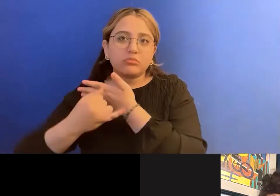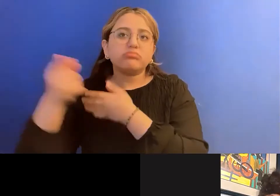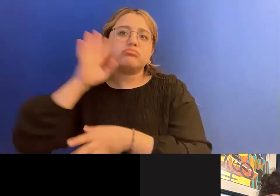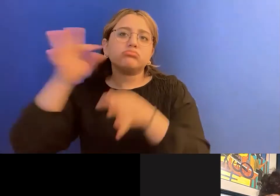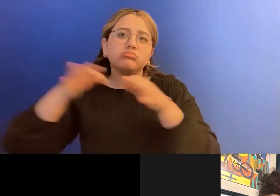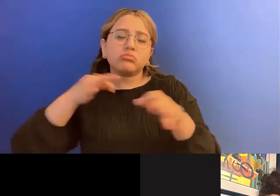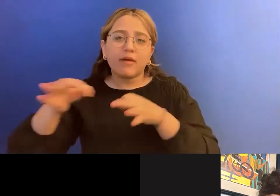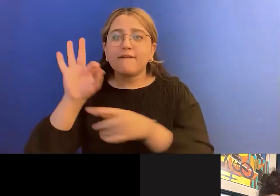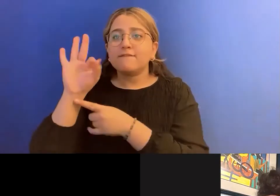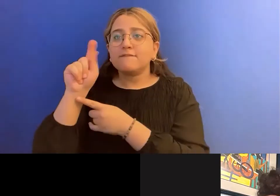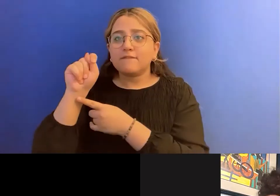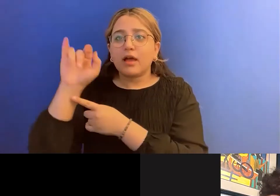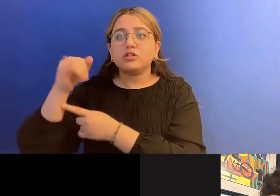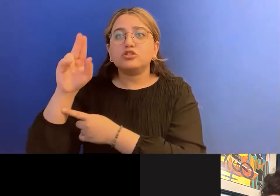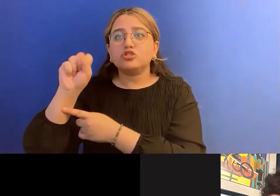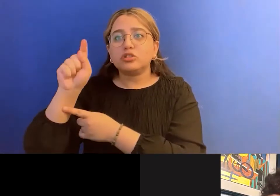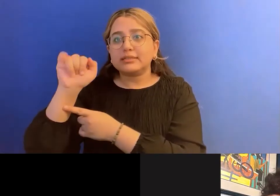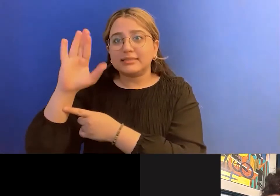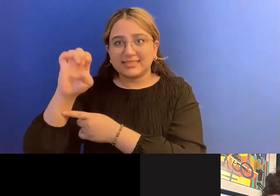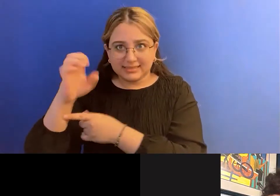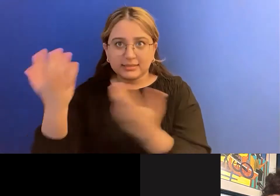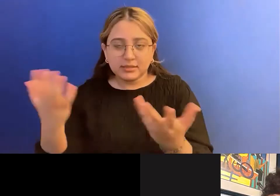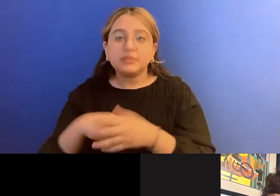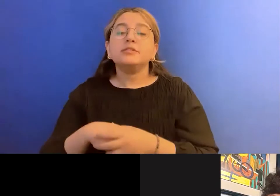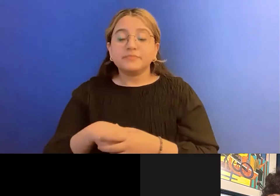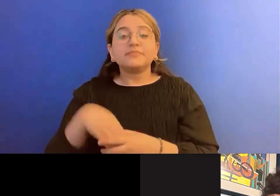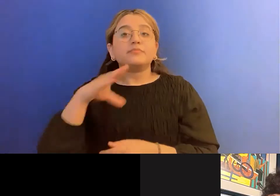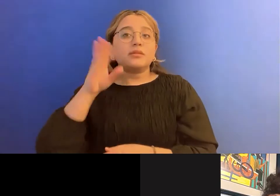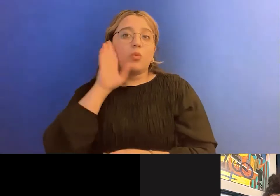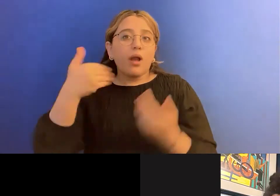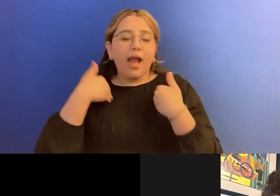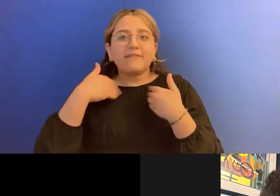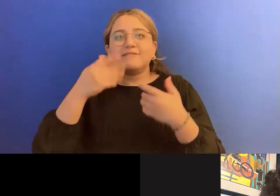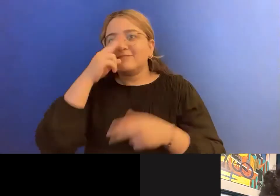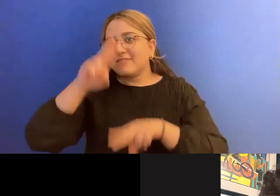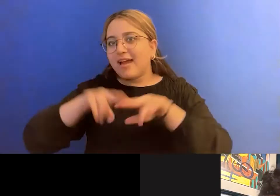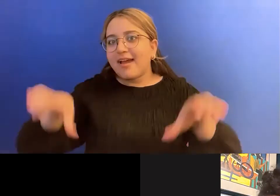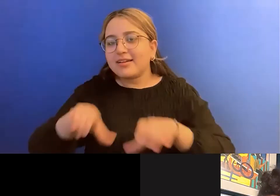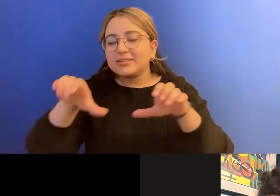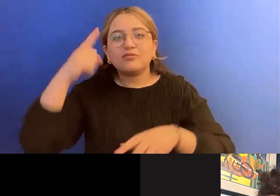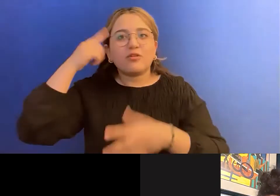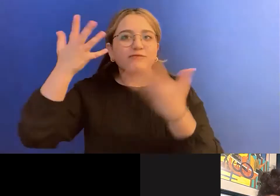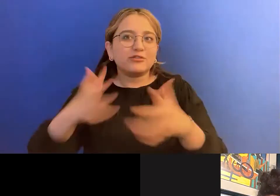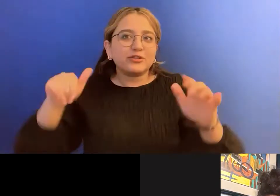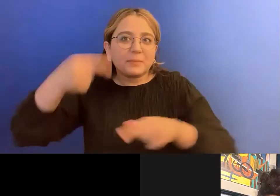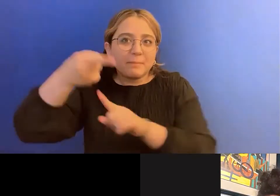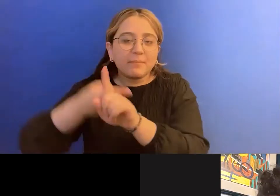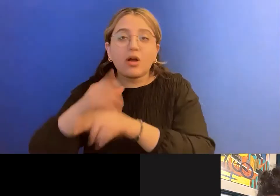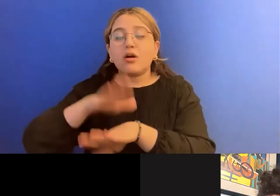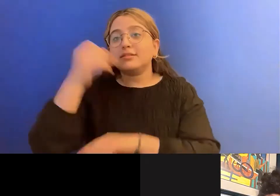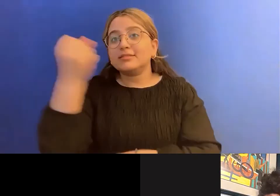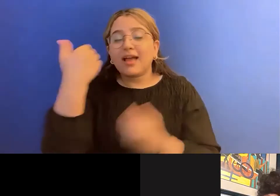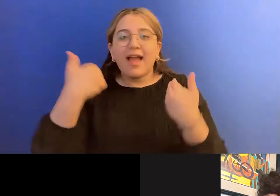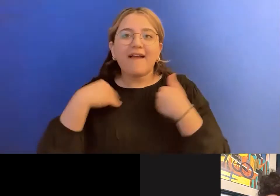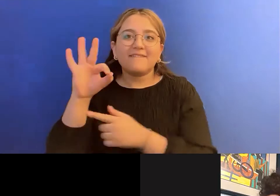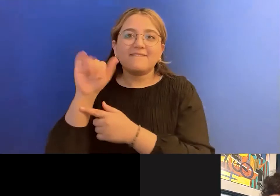And then we have some fun activities to wrap up the month this weekend. On Saturday, we have our Fat Trivia Challenge,